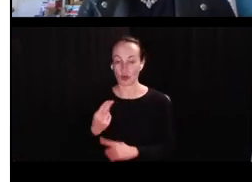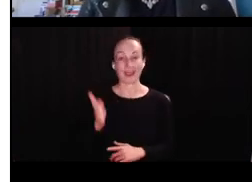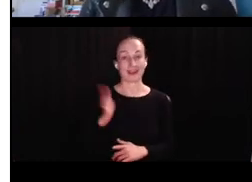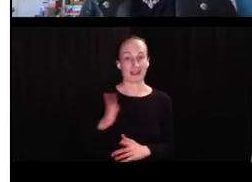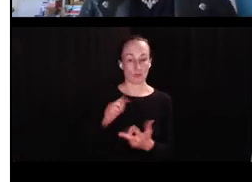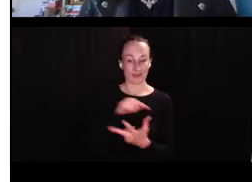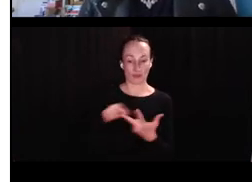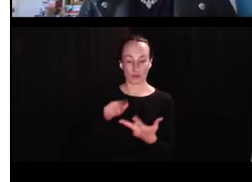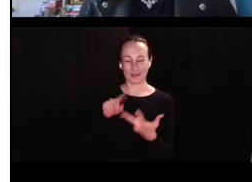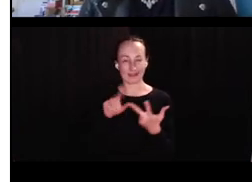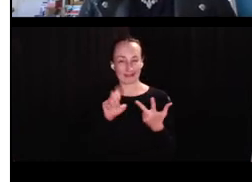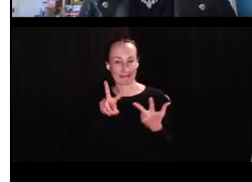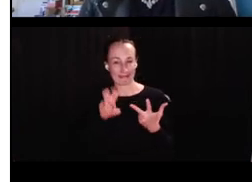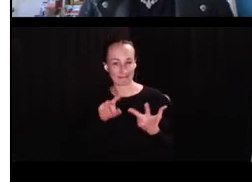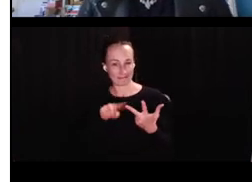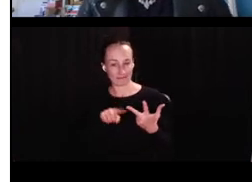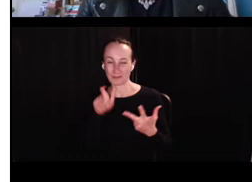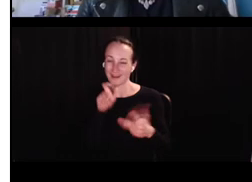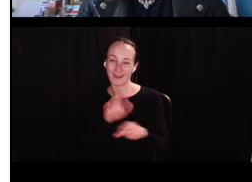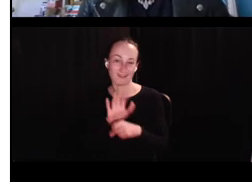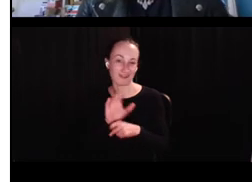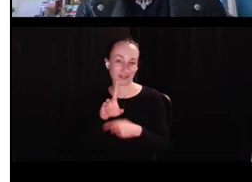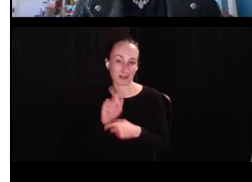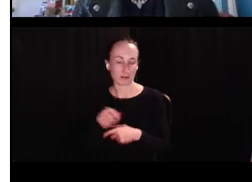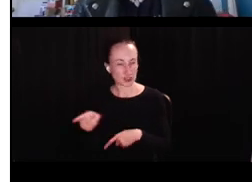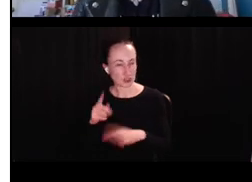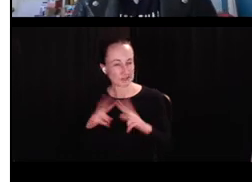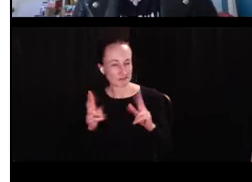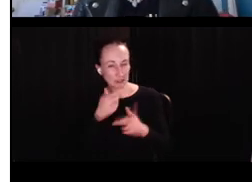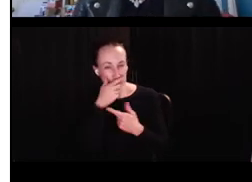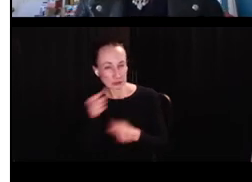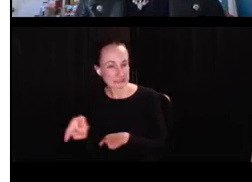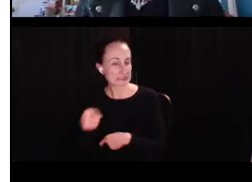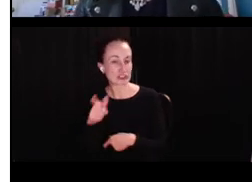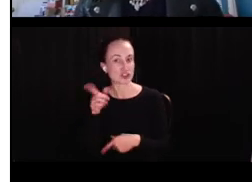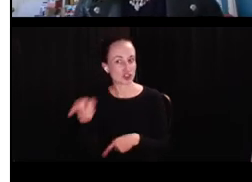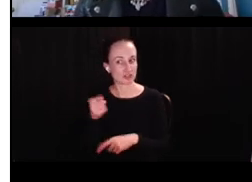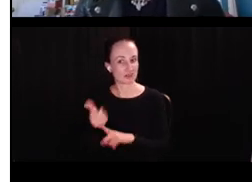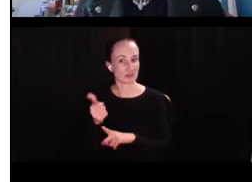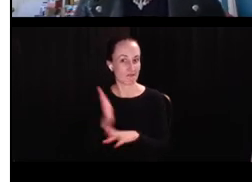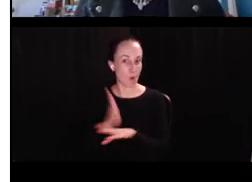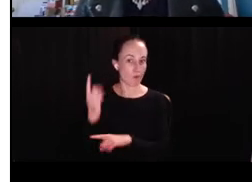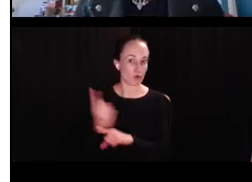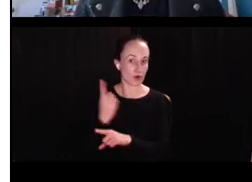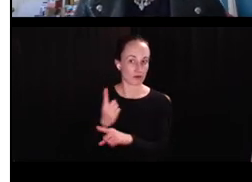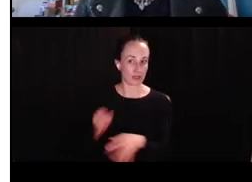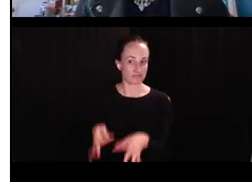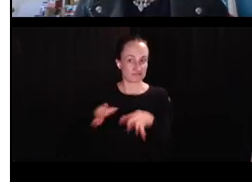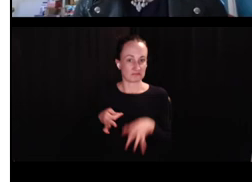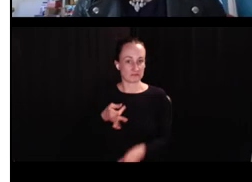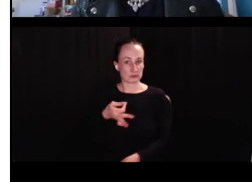Again, Eve was initially in it, but she didn't have enough data. Um, but she was very precocious. She over-regularized really soon.